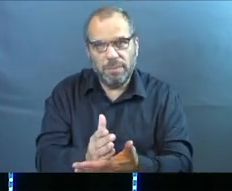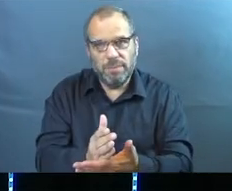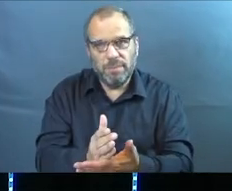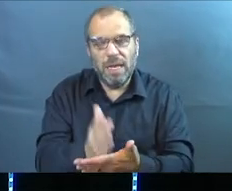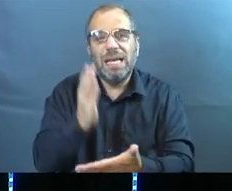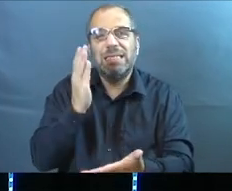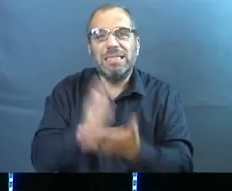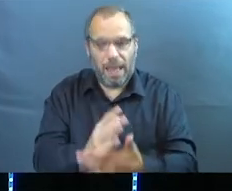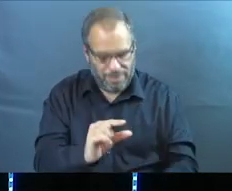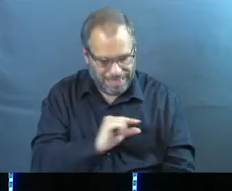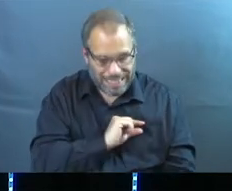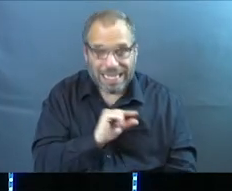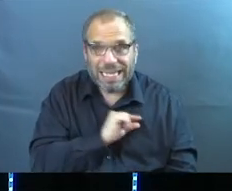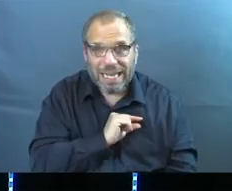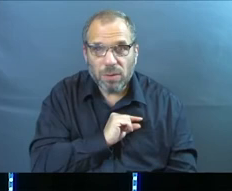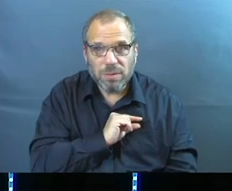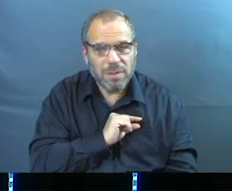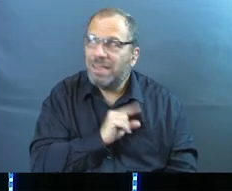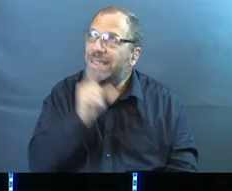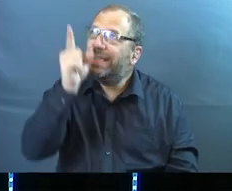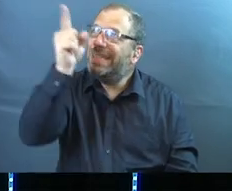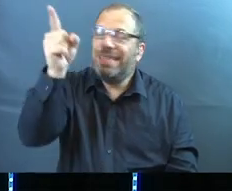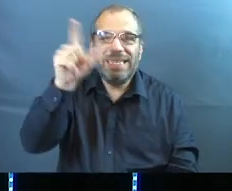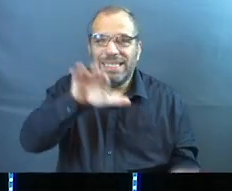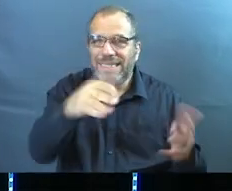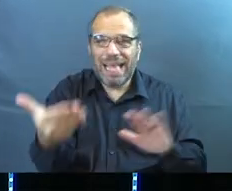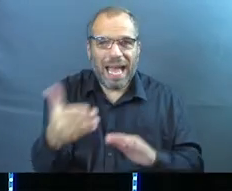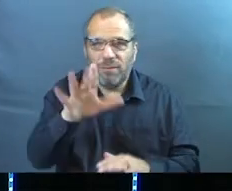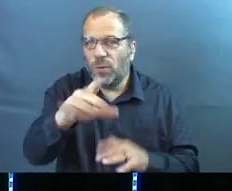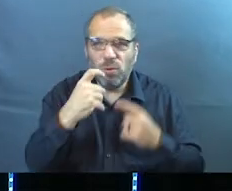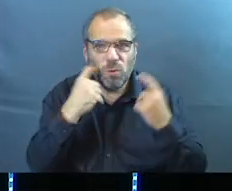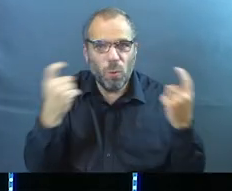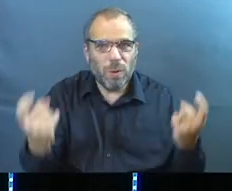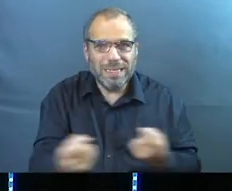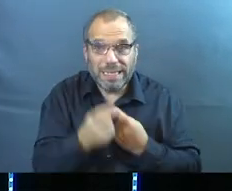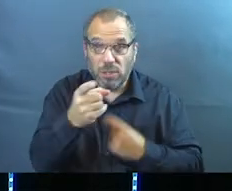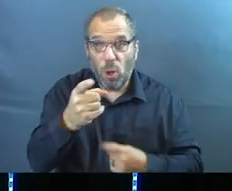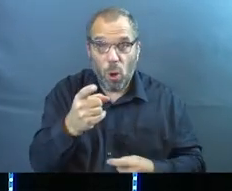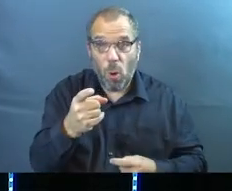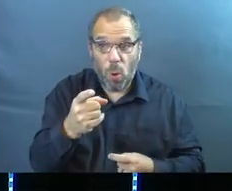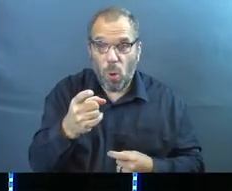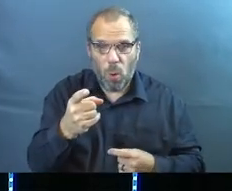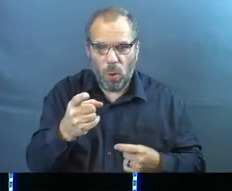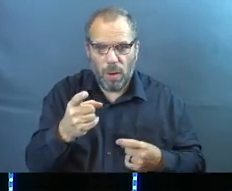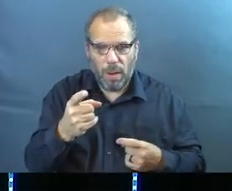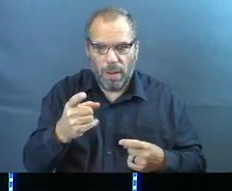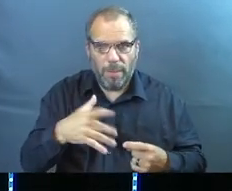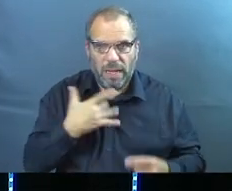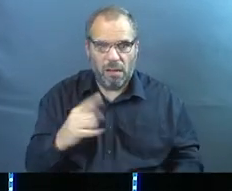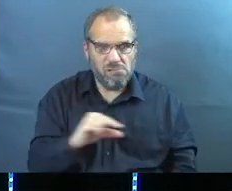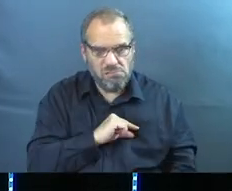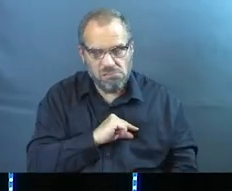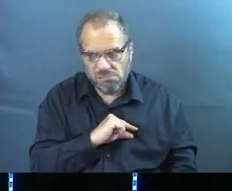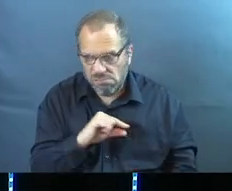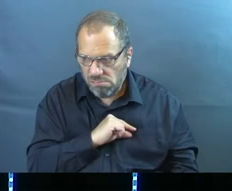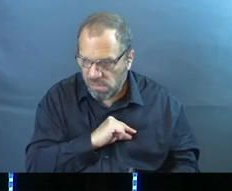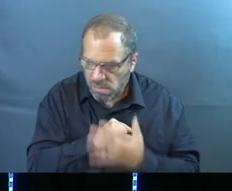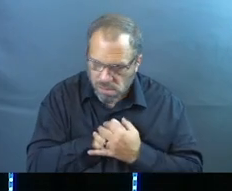stop the guilt Jesus did not die for your sins so that you would be perpetually guilty